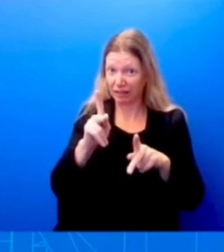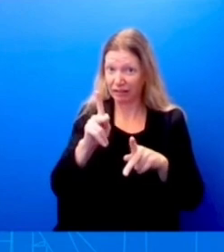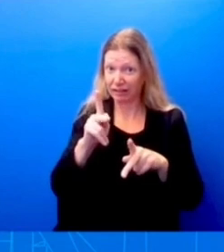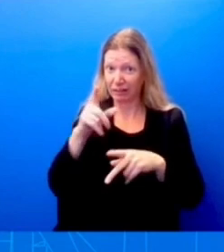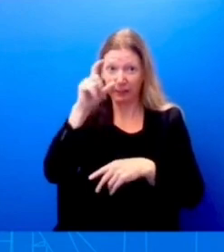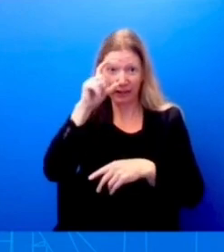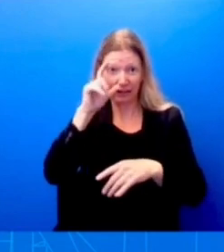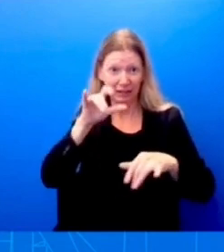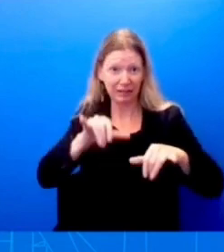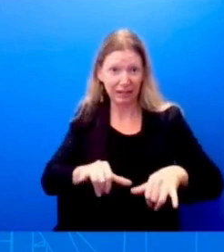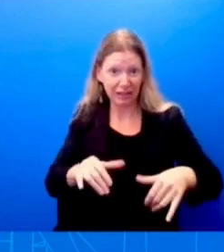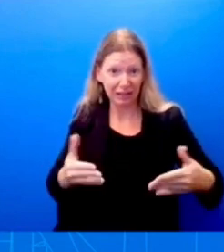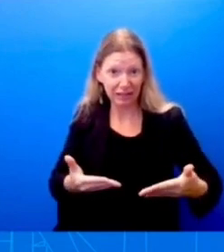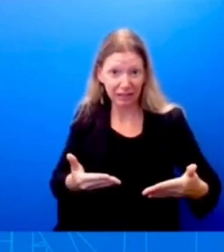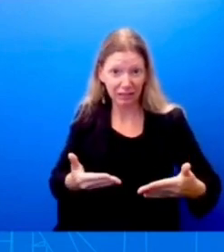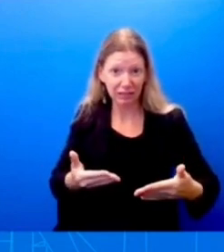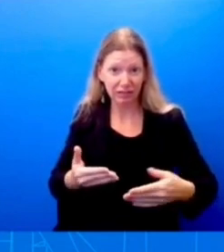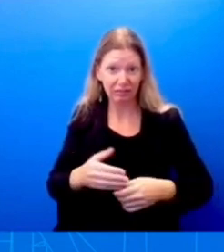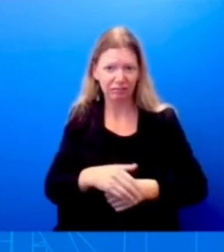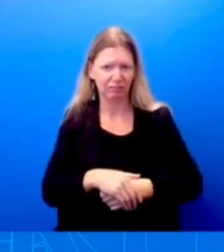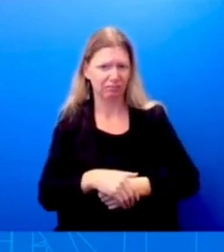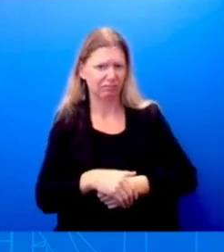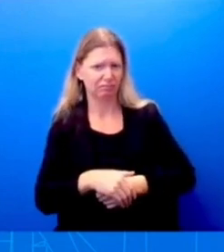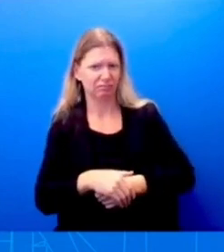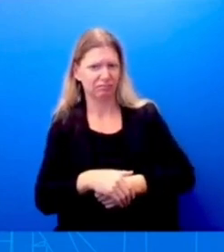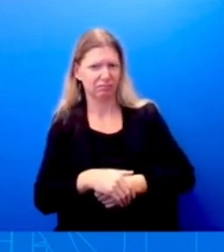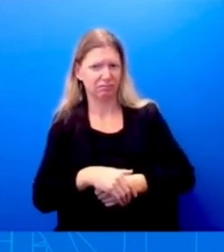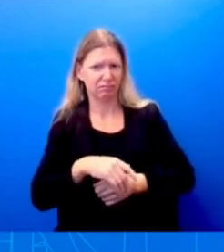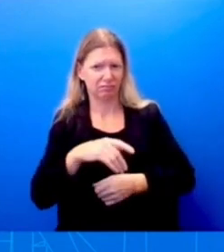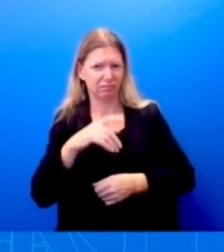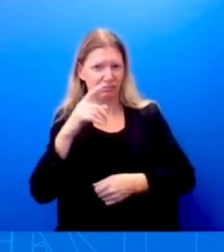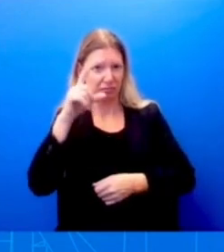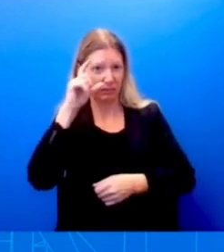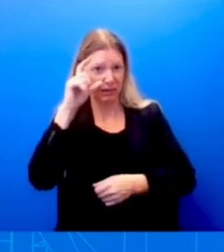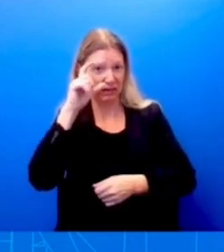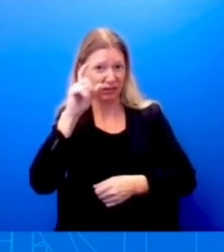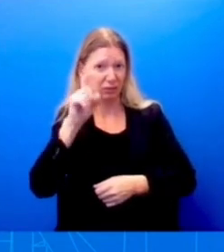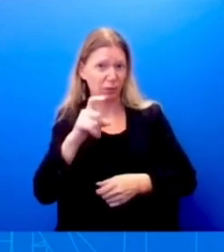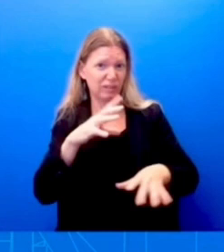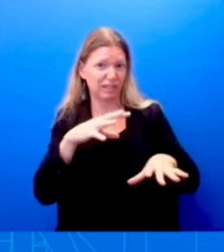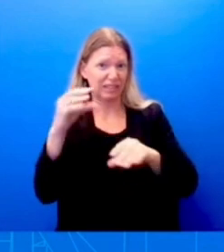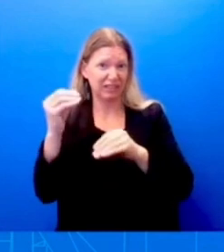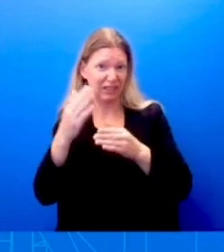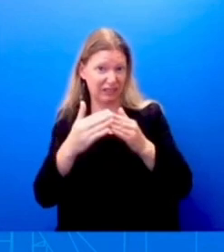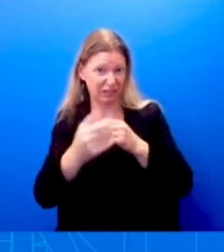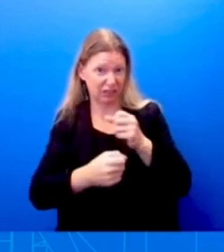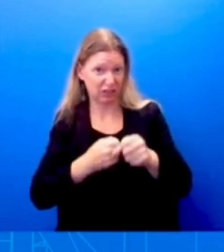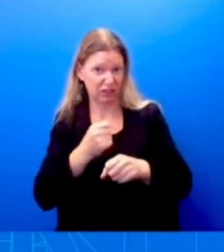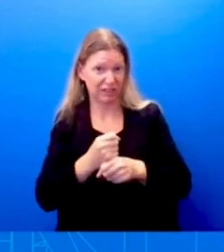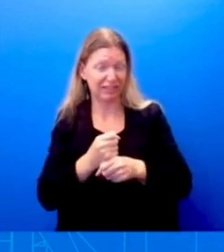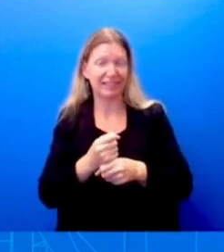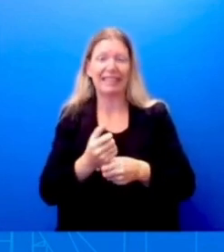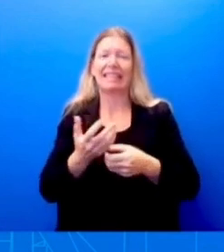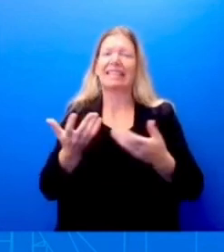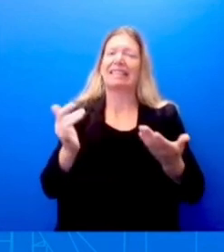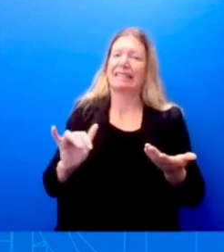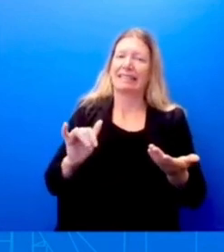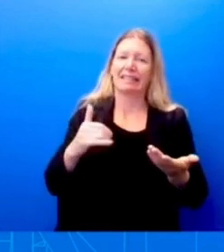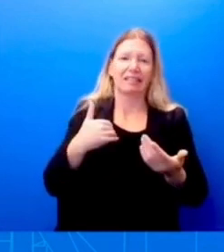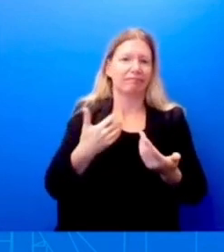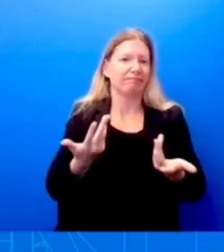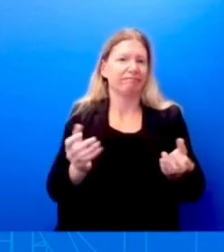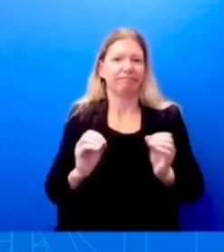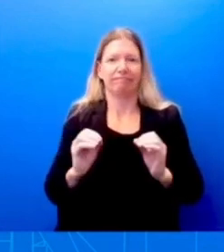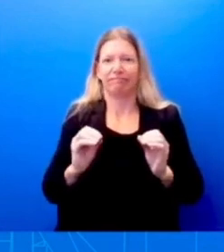leave at the end of the year. Okay. So I, I don't have anything new to share, uh, any update, uh, to share on, on the